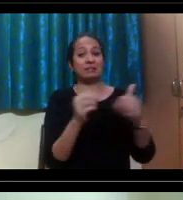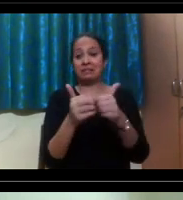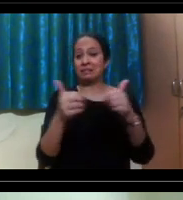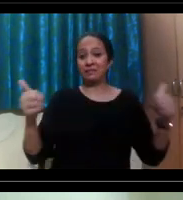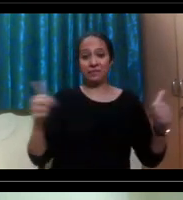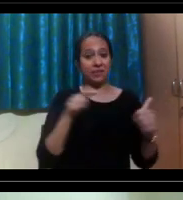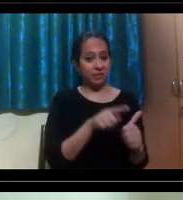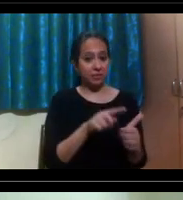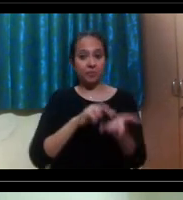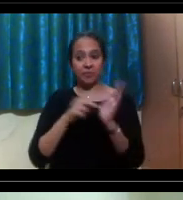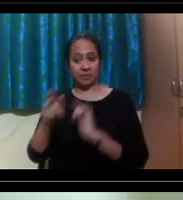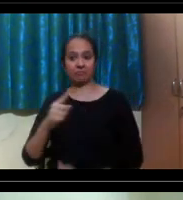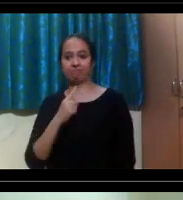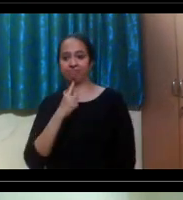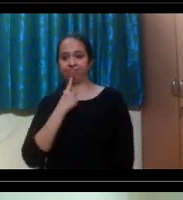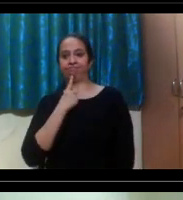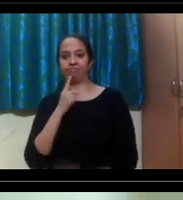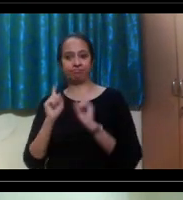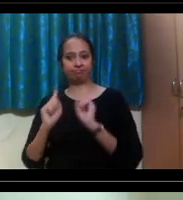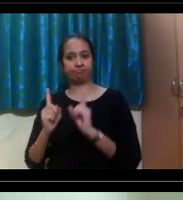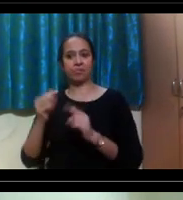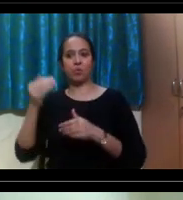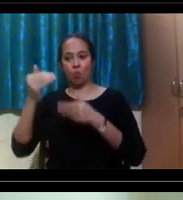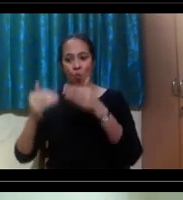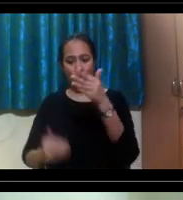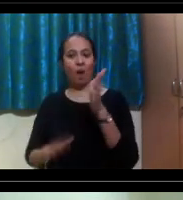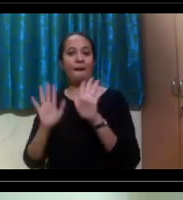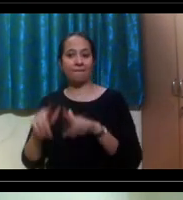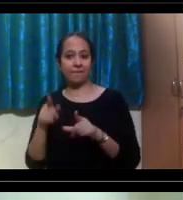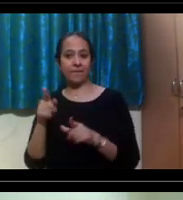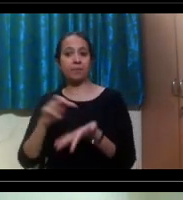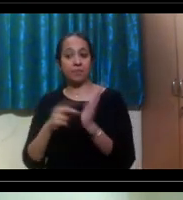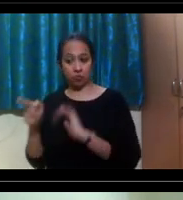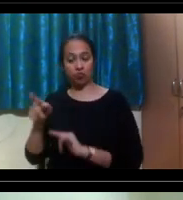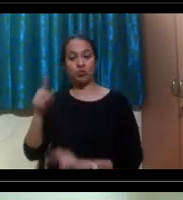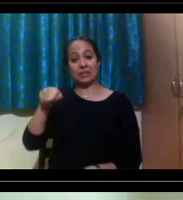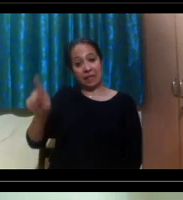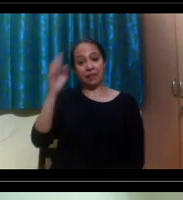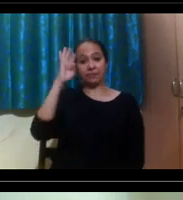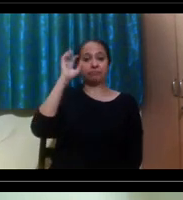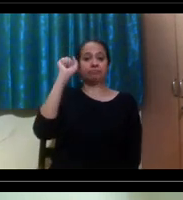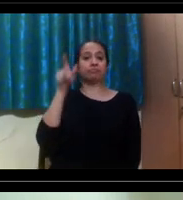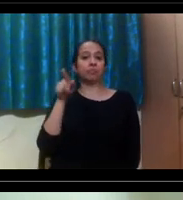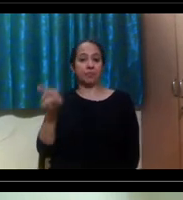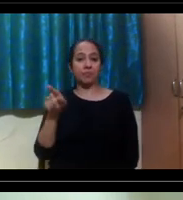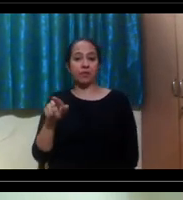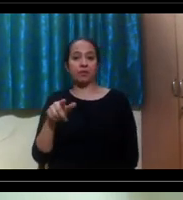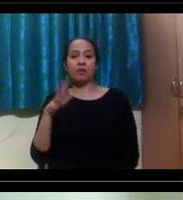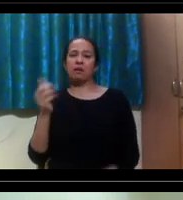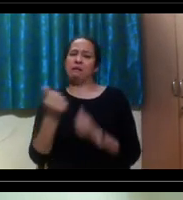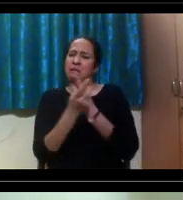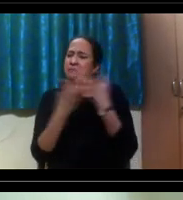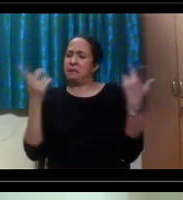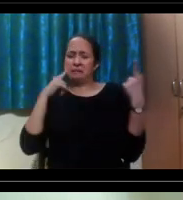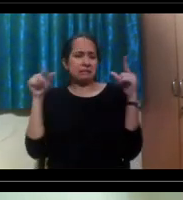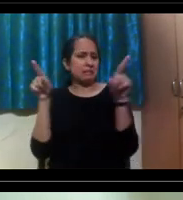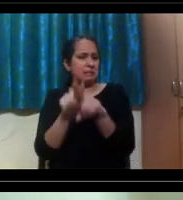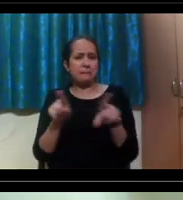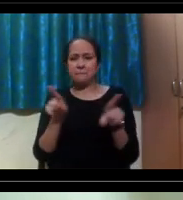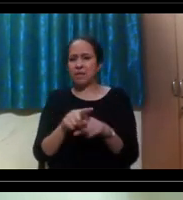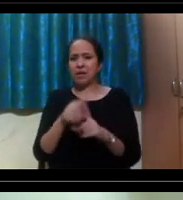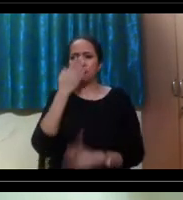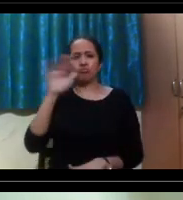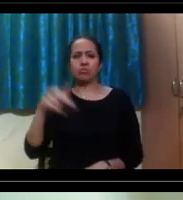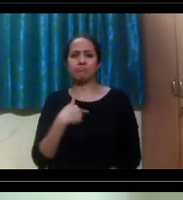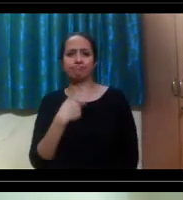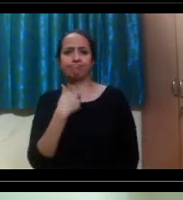more stringent than what the university's is. So that's something to keep in mind because sometimes a big common one that students have ran into, um,